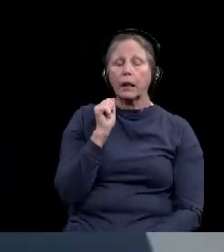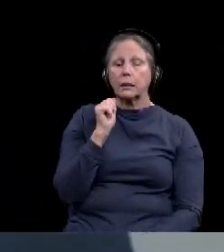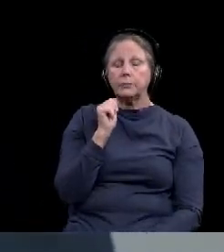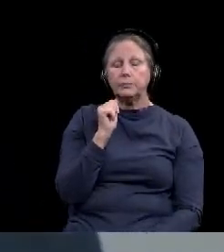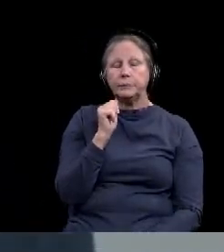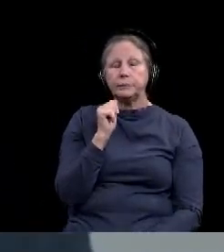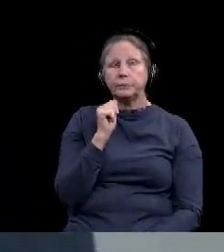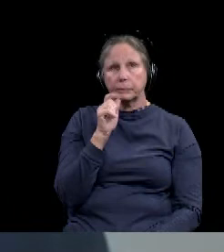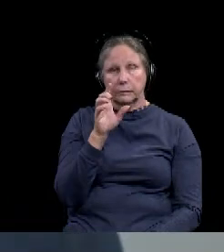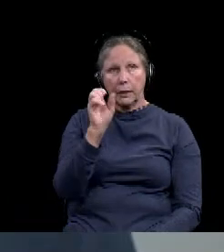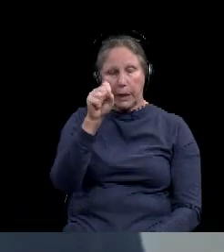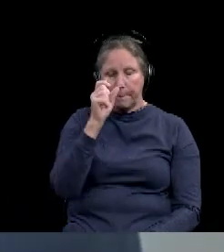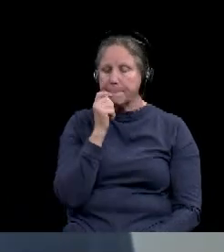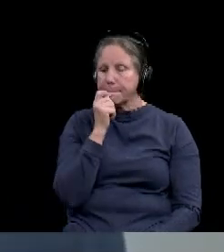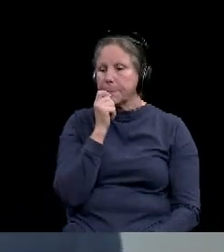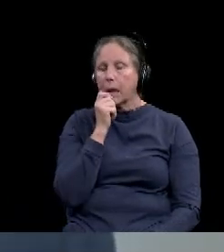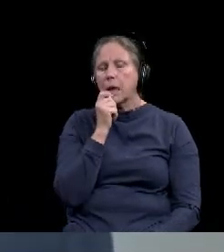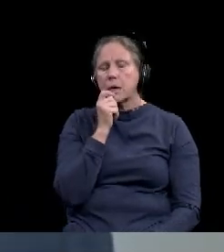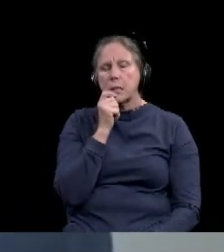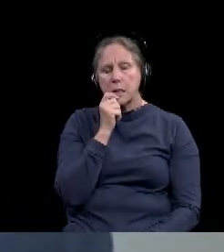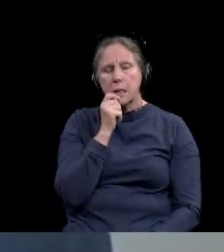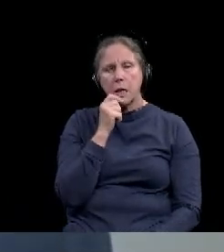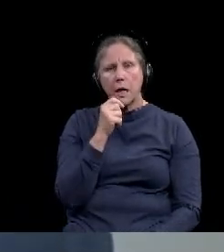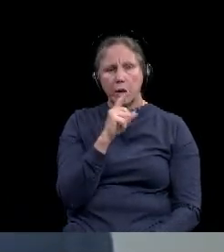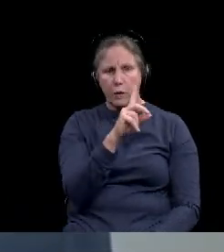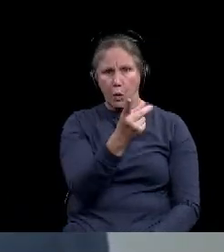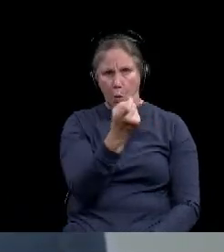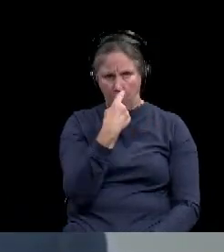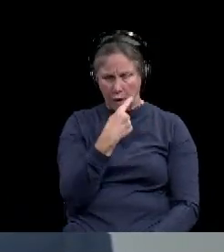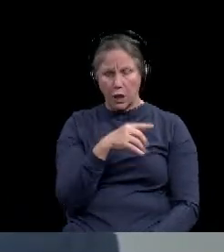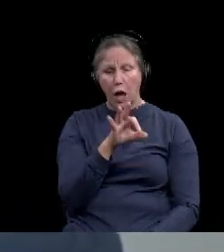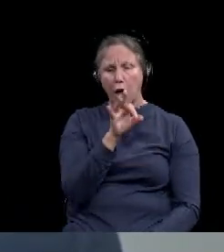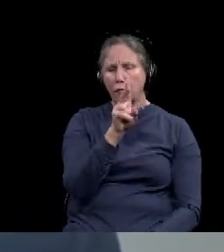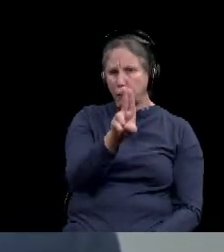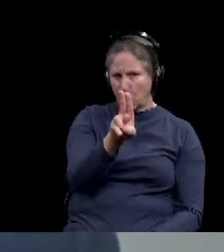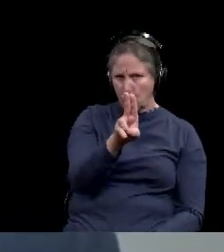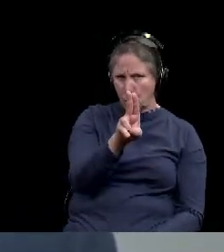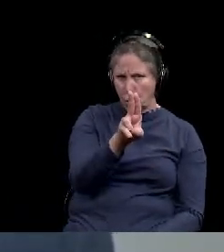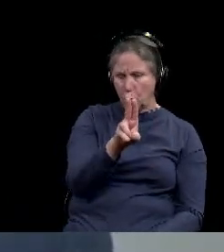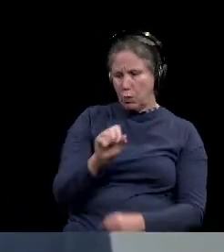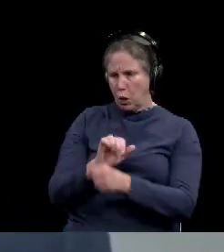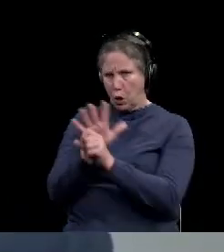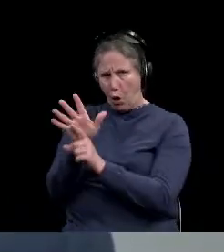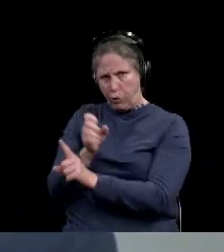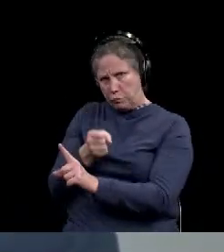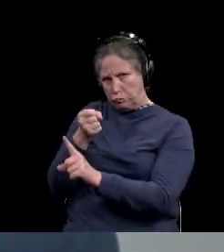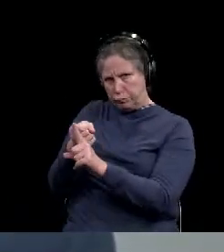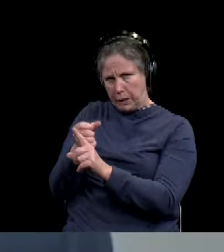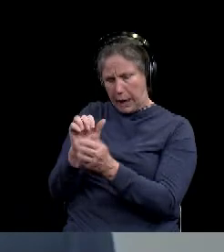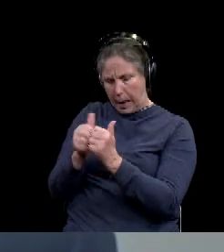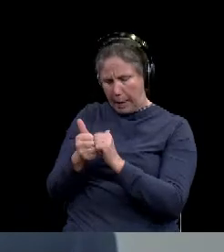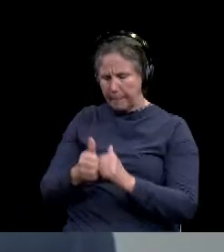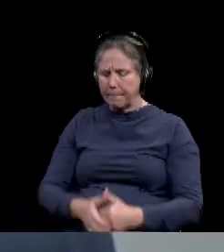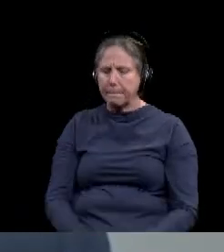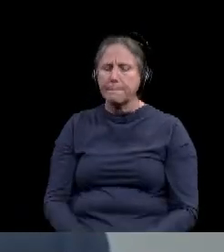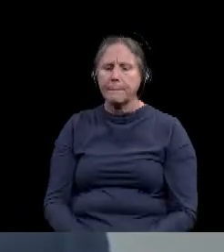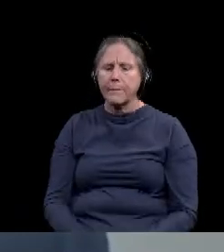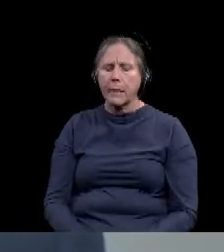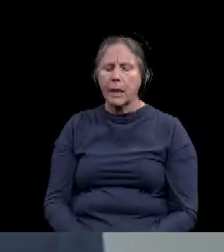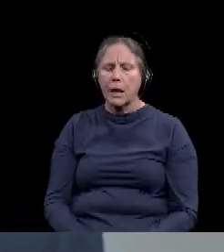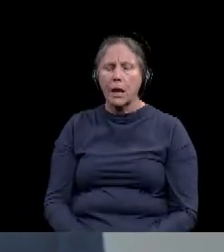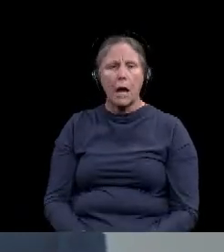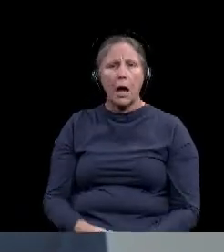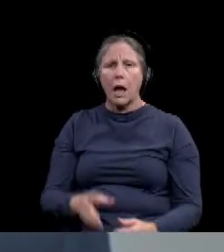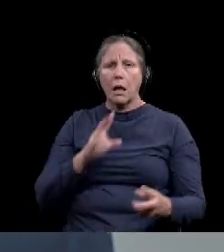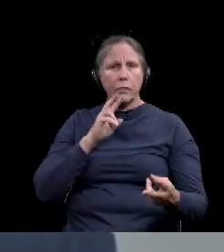let's see. Yeah. I think it's, uh, the question specifically is how flu will impact COVID. Um, there's a, uh, the flip of